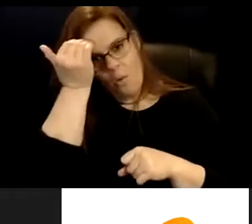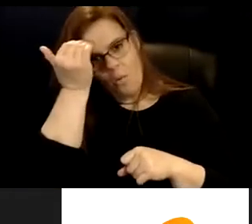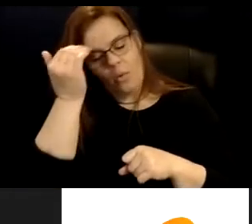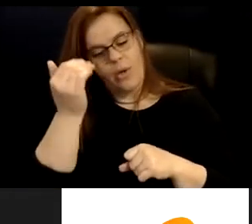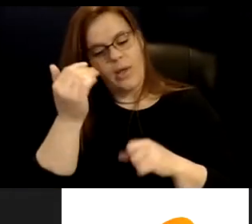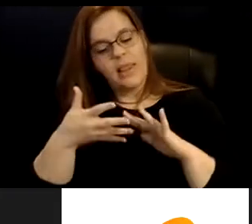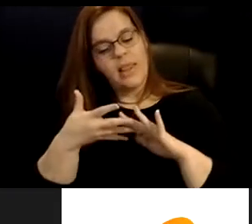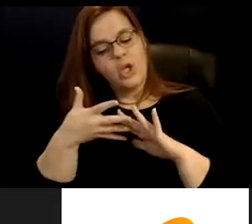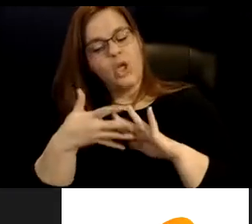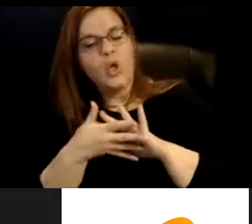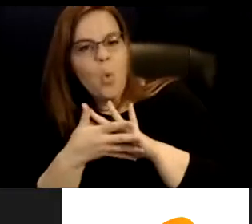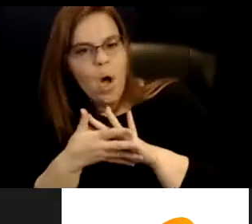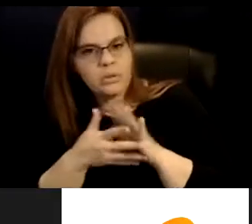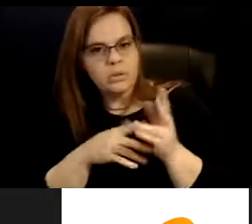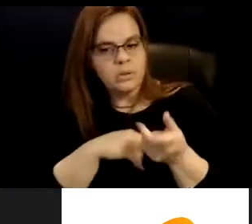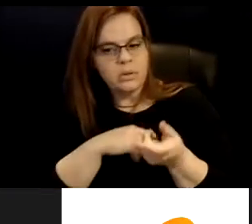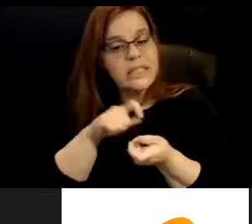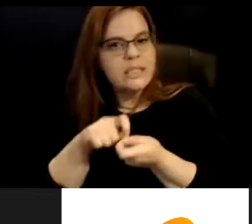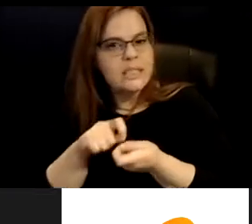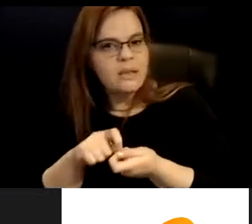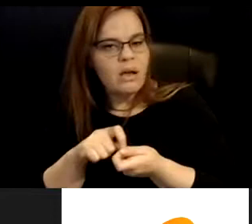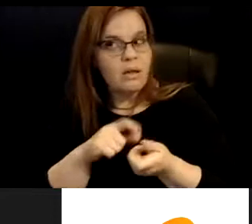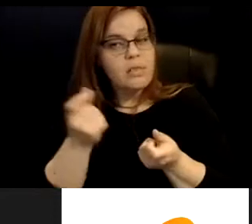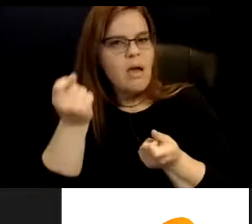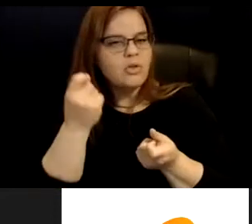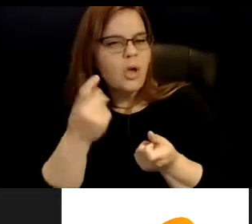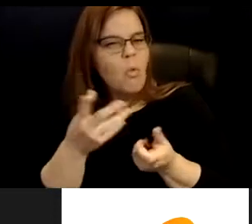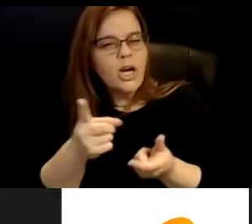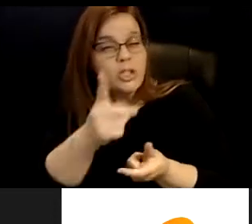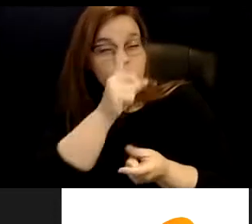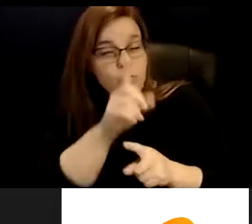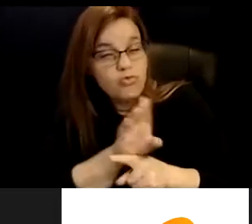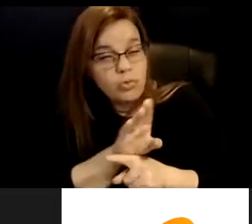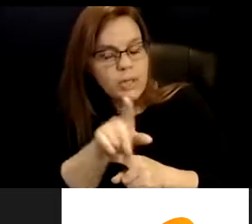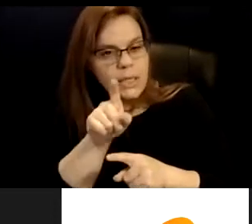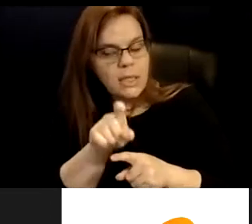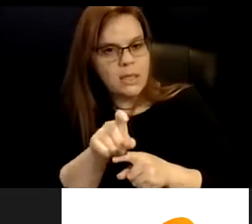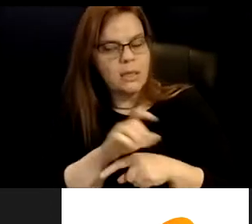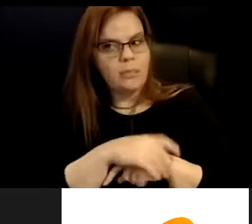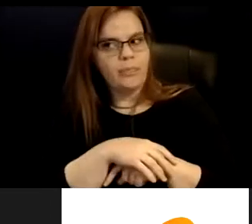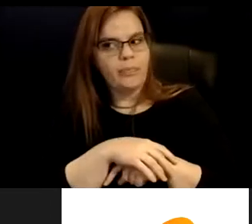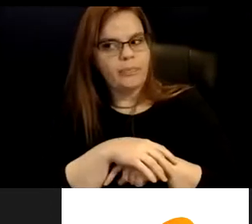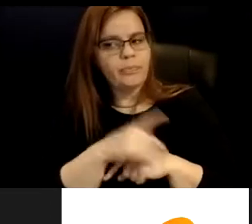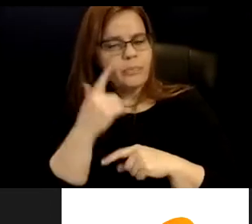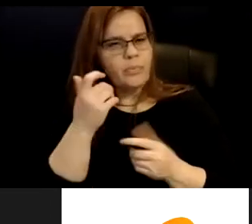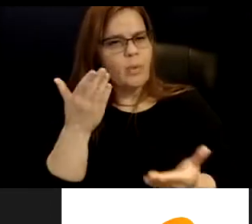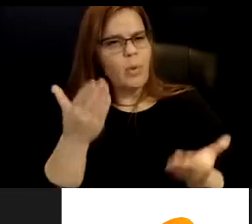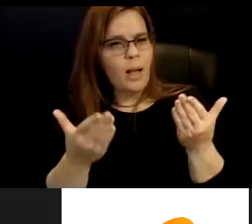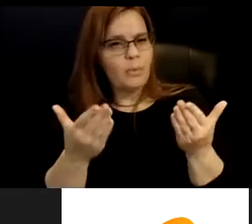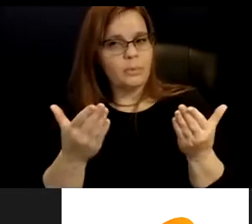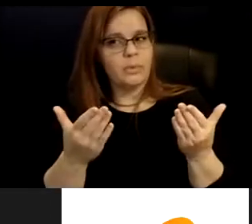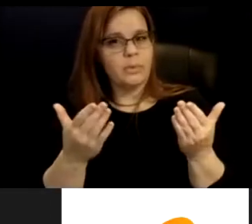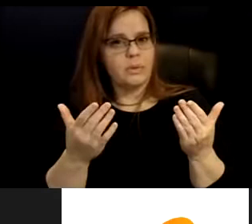detail and understanding of what is truly needed because it is, um, perhaps a great level of knowledge,